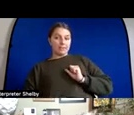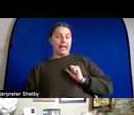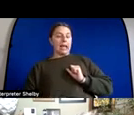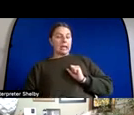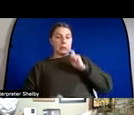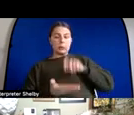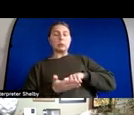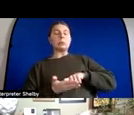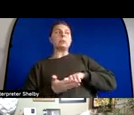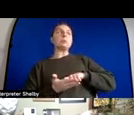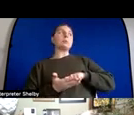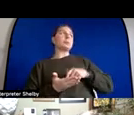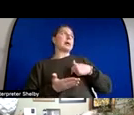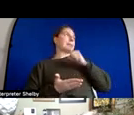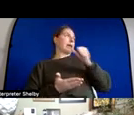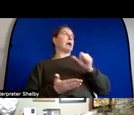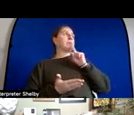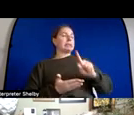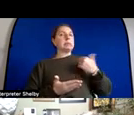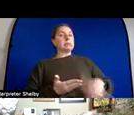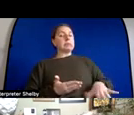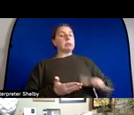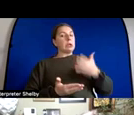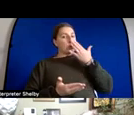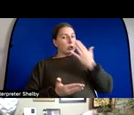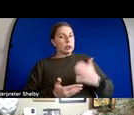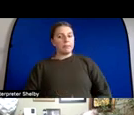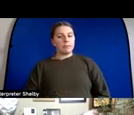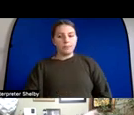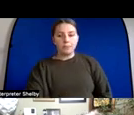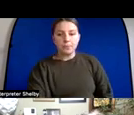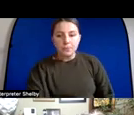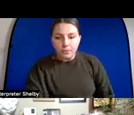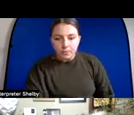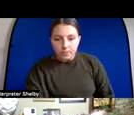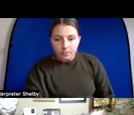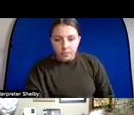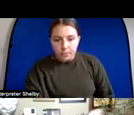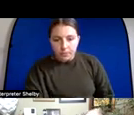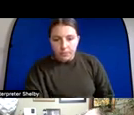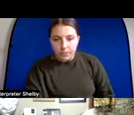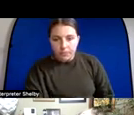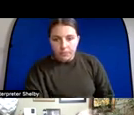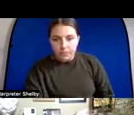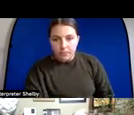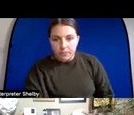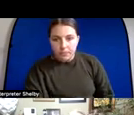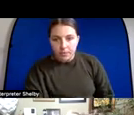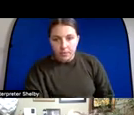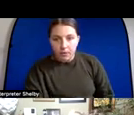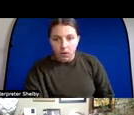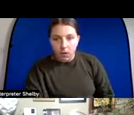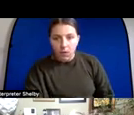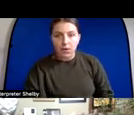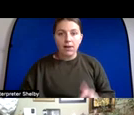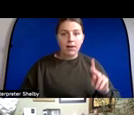erin says so back to the everything important i learned in kindergarten camp is super relevant well it